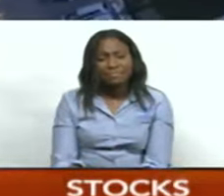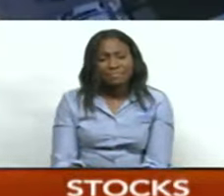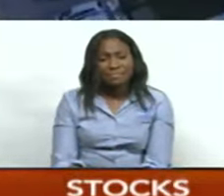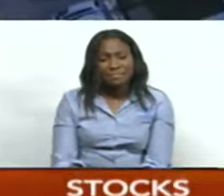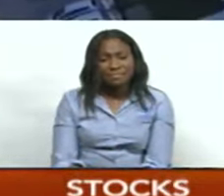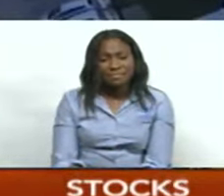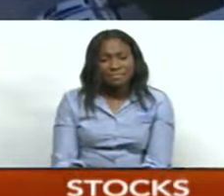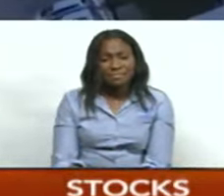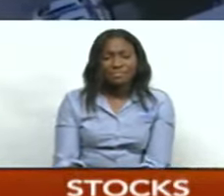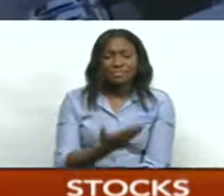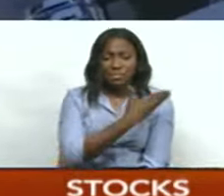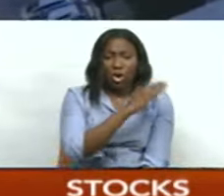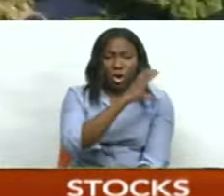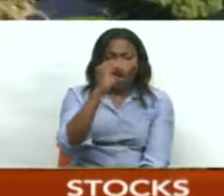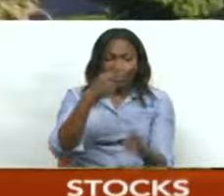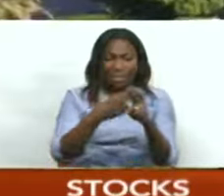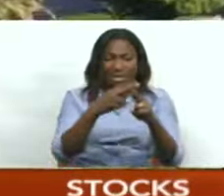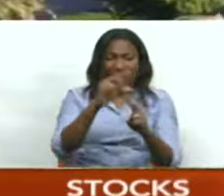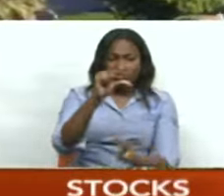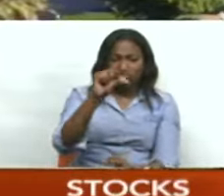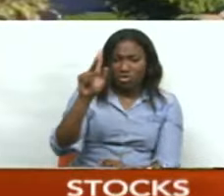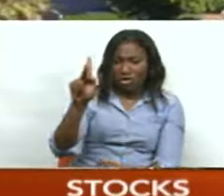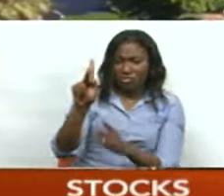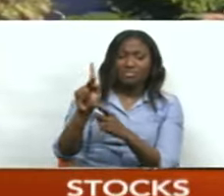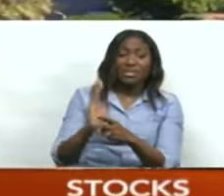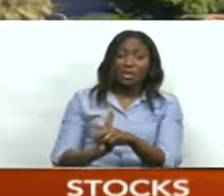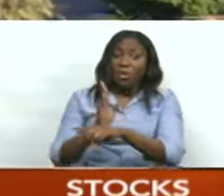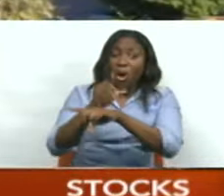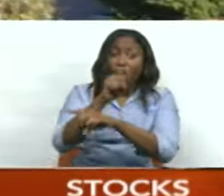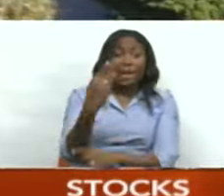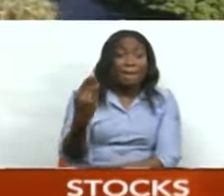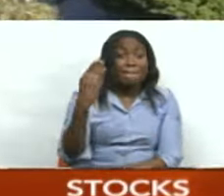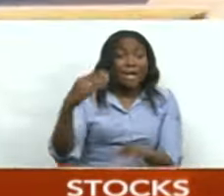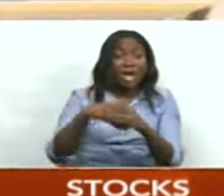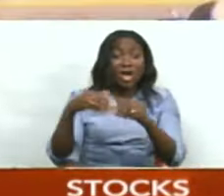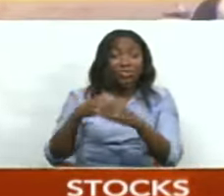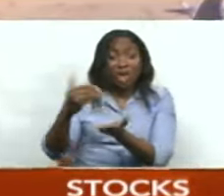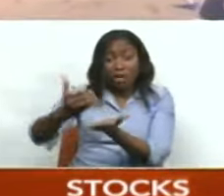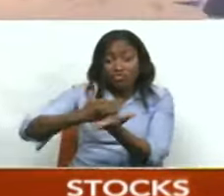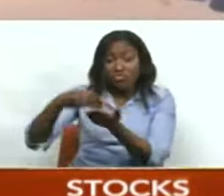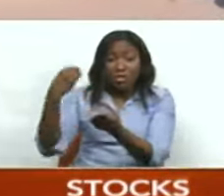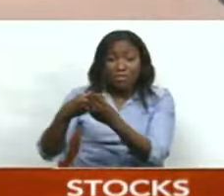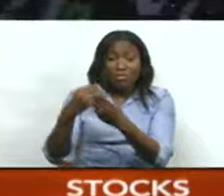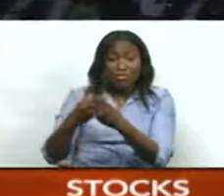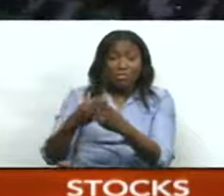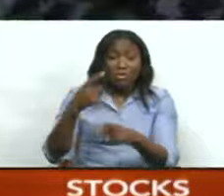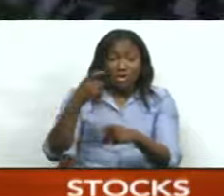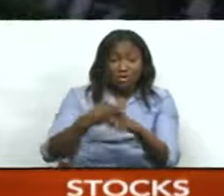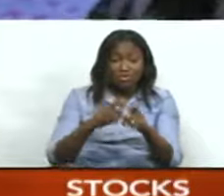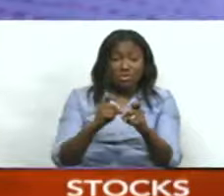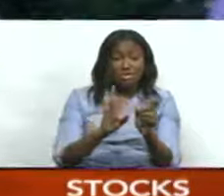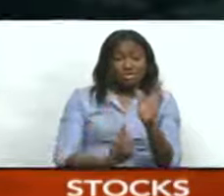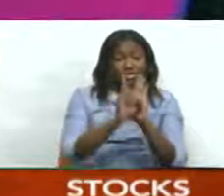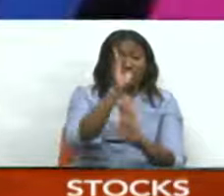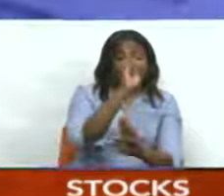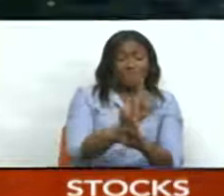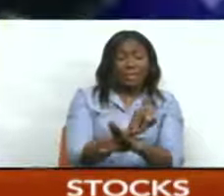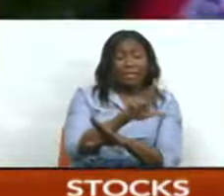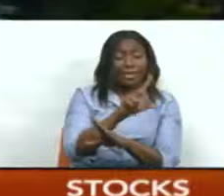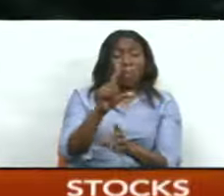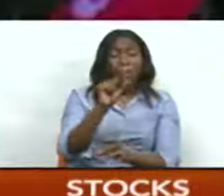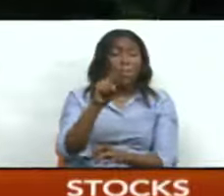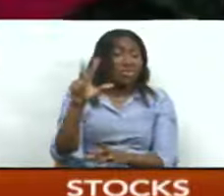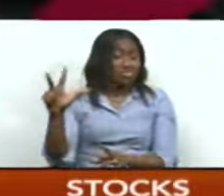Grace Kennedy has surpassed U.S. $1 billion in revenue for the financial year ended December 31, 2023.